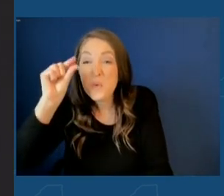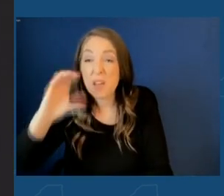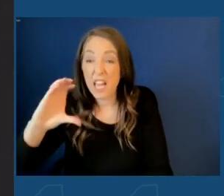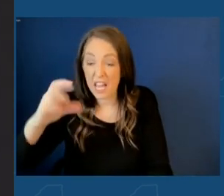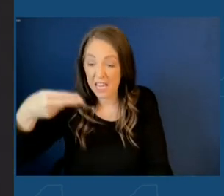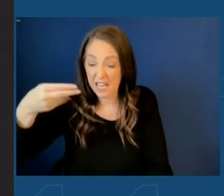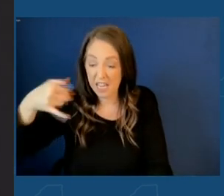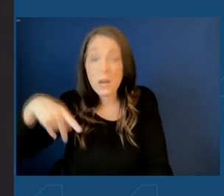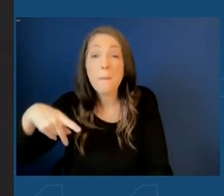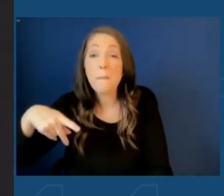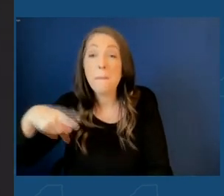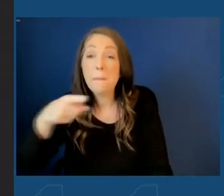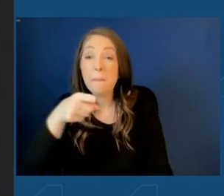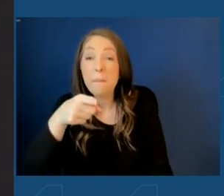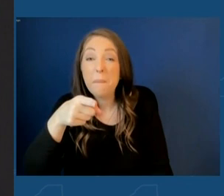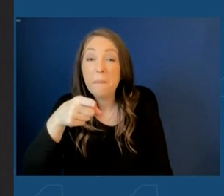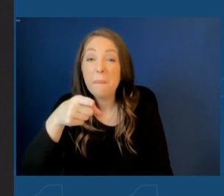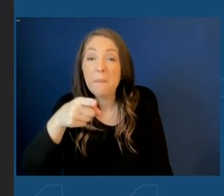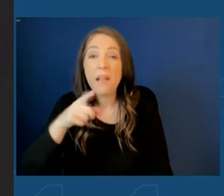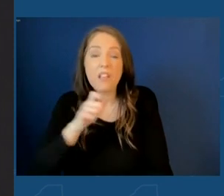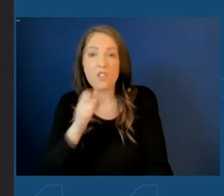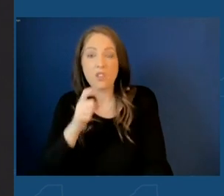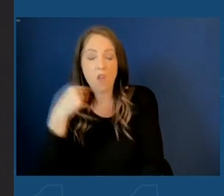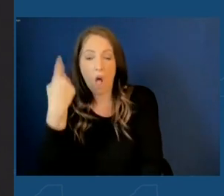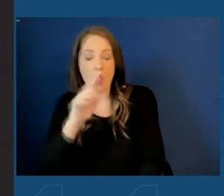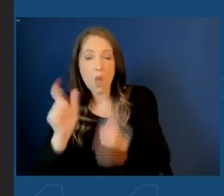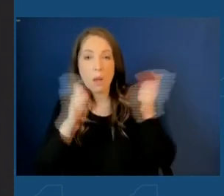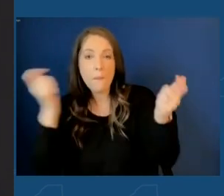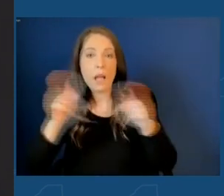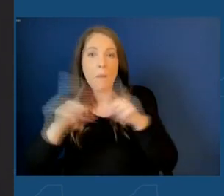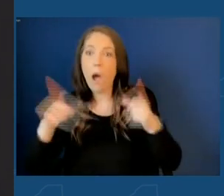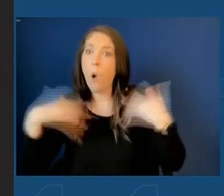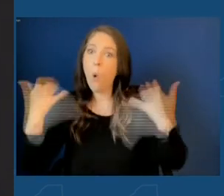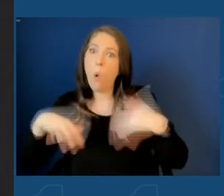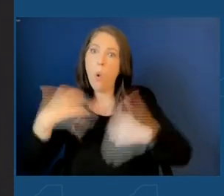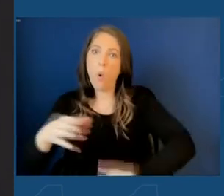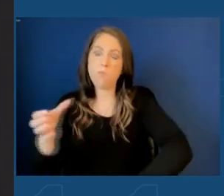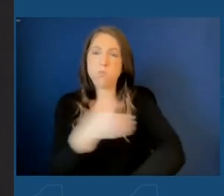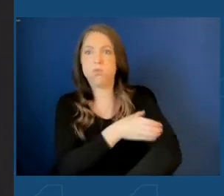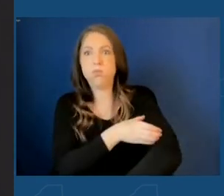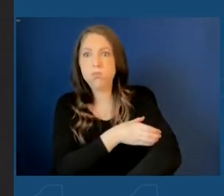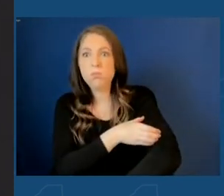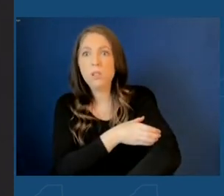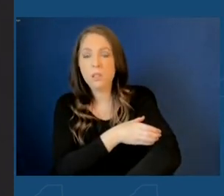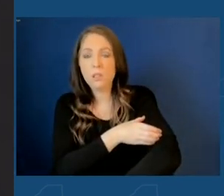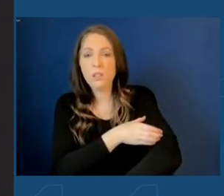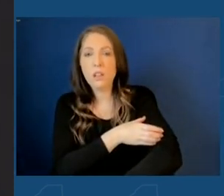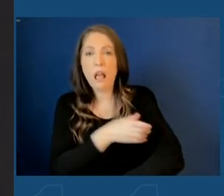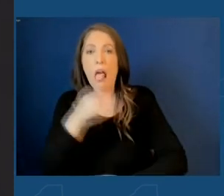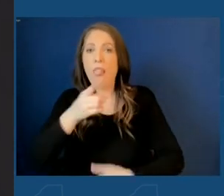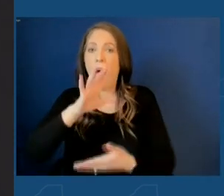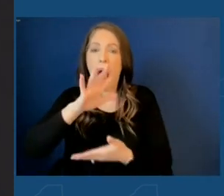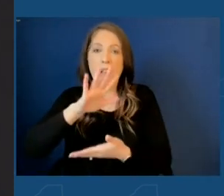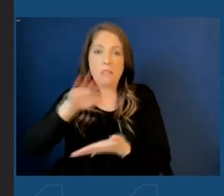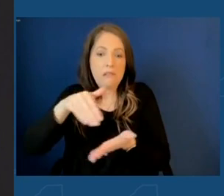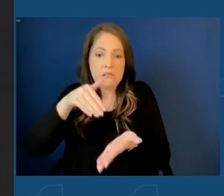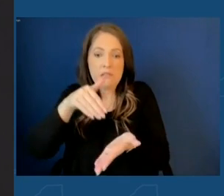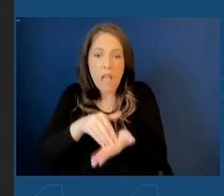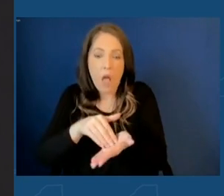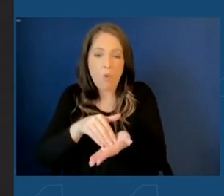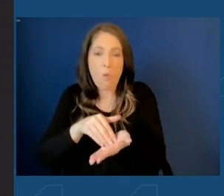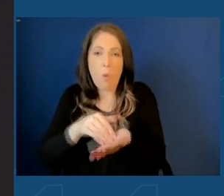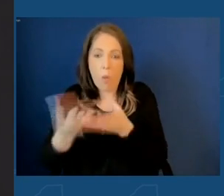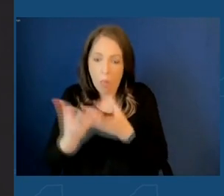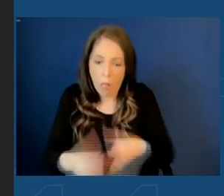It doesn't look big, but it really has power. And this is so central to our existence, this